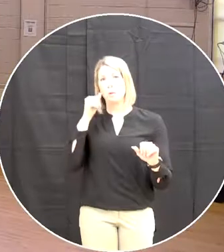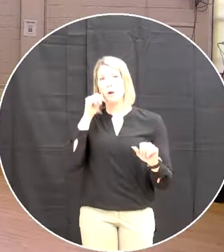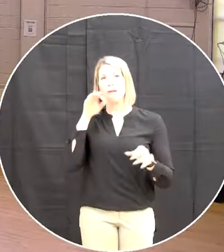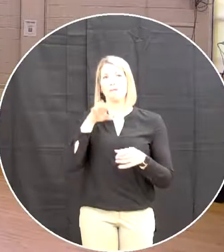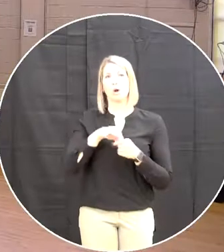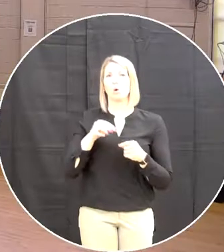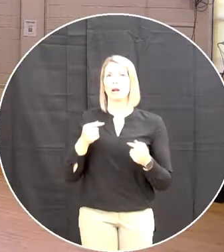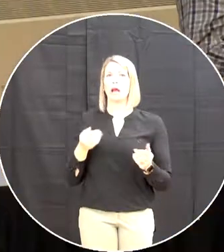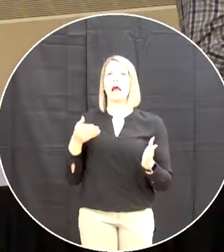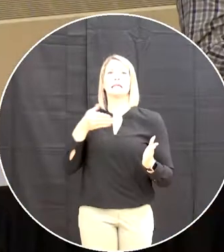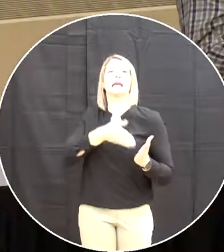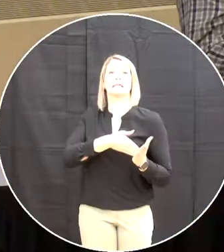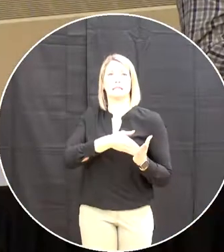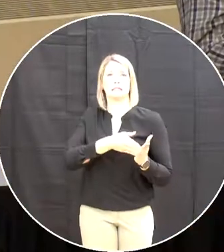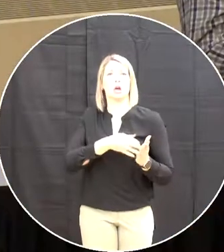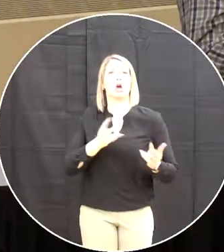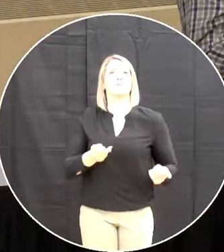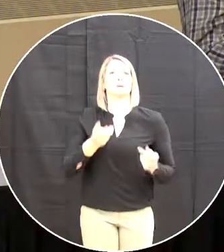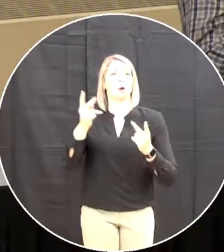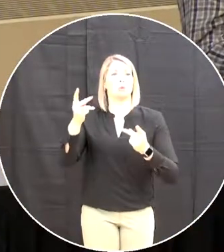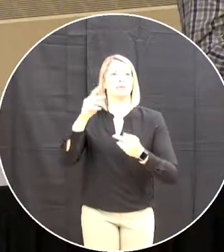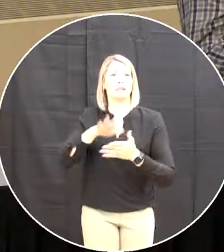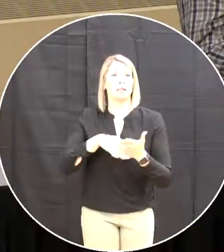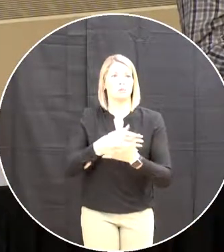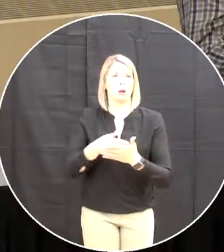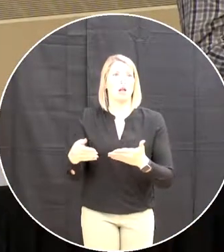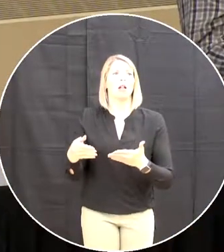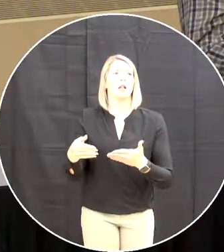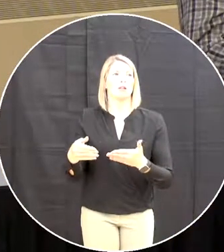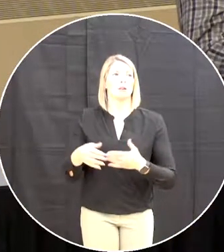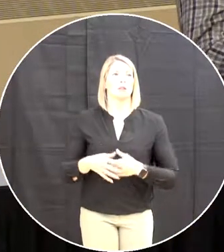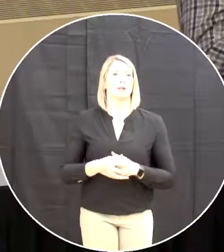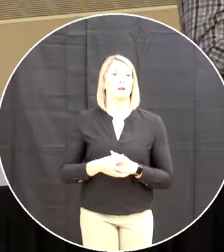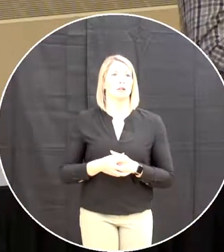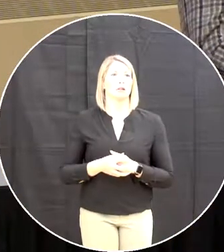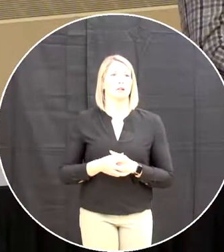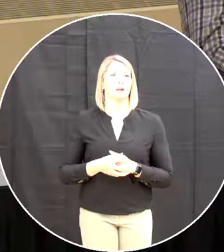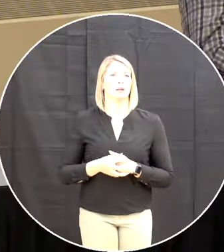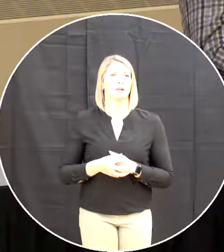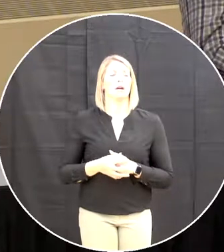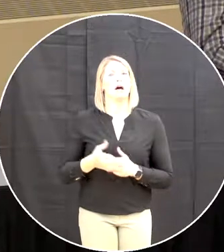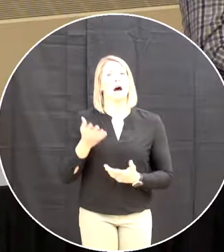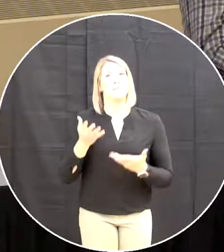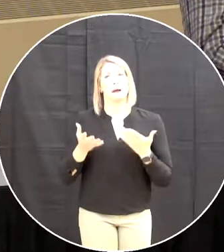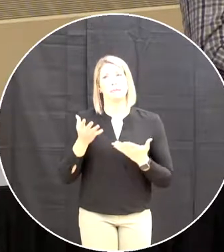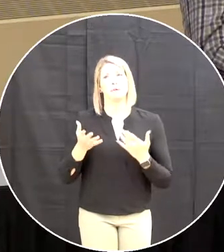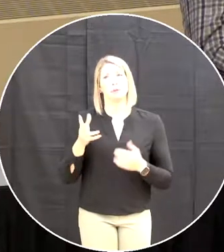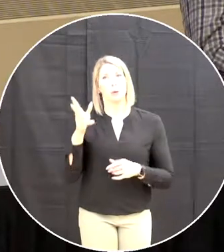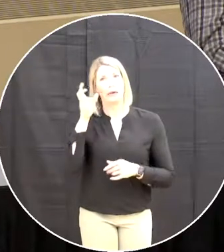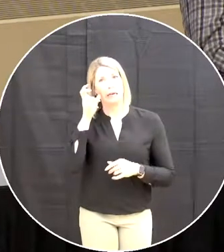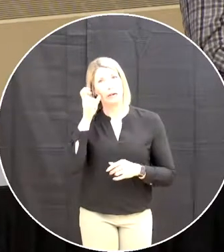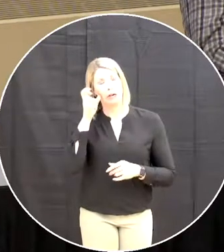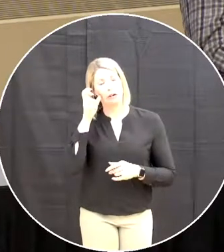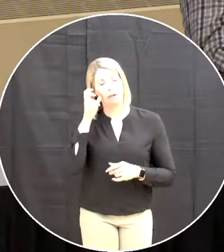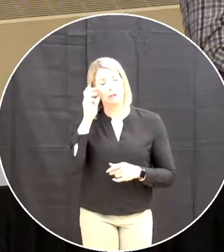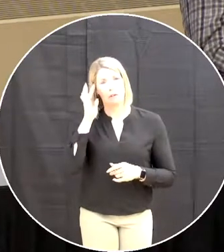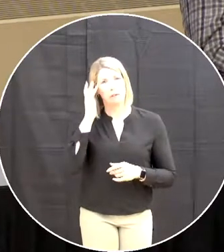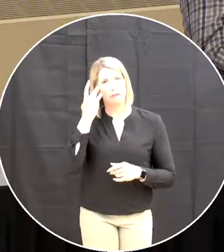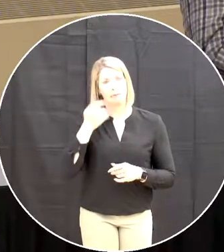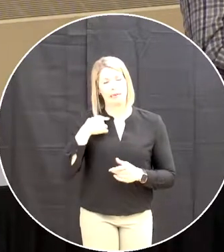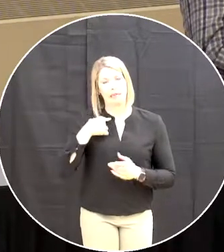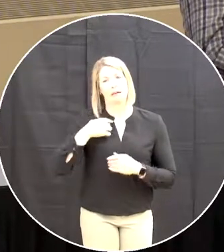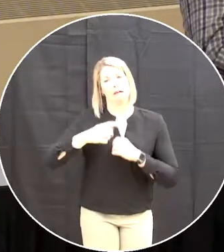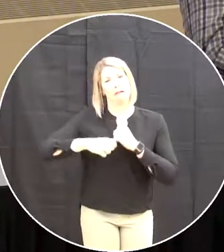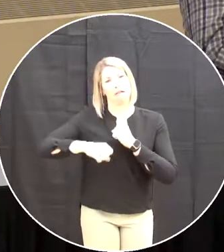uh most the motion for the proposed schedule um i'm sure that you're sick of me talking about it because i'm sick of talking about it uh